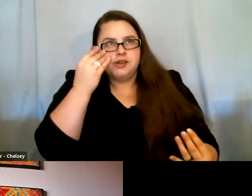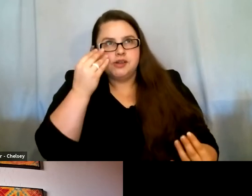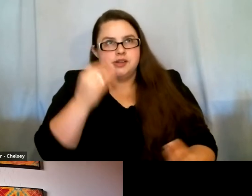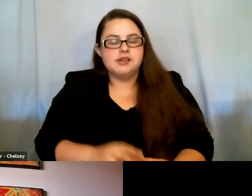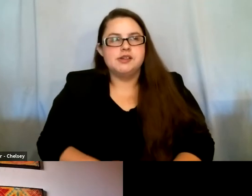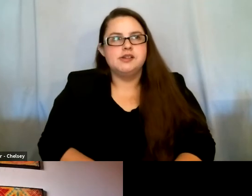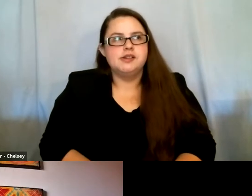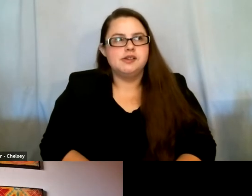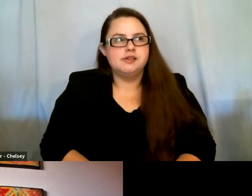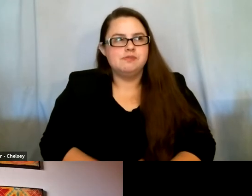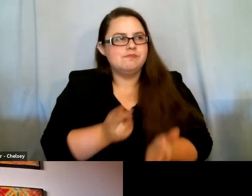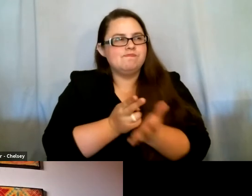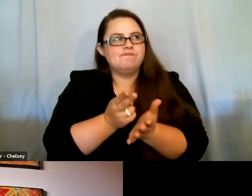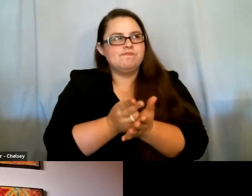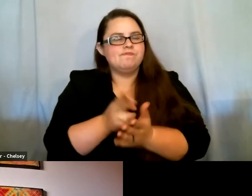To be honest with you, no.